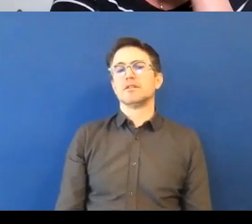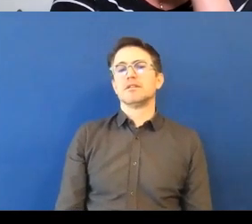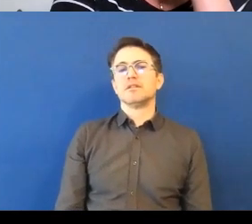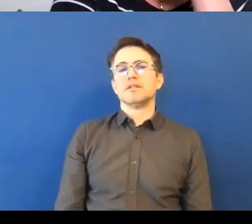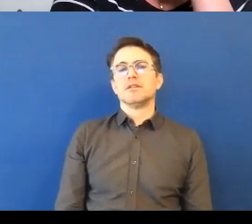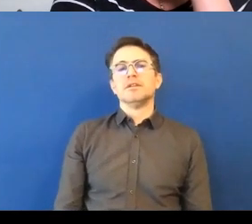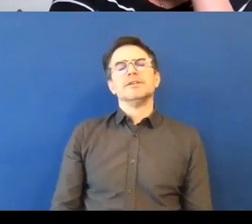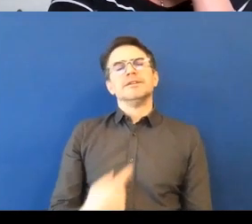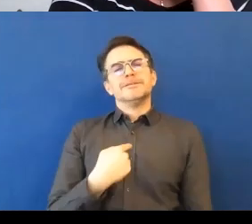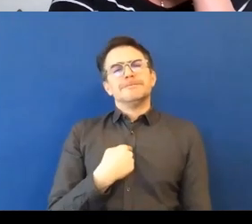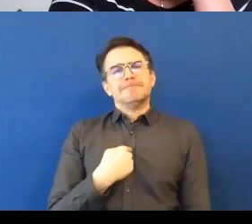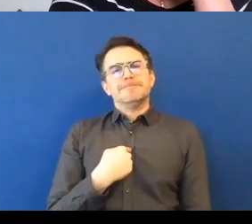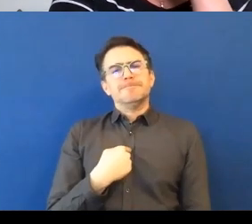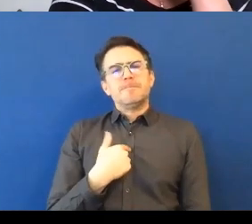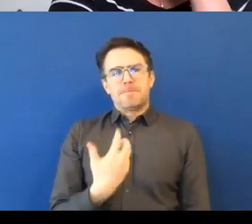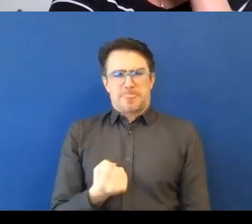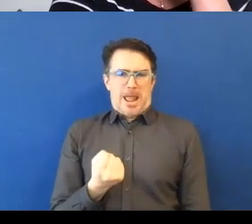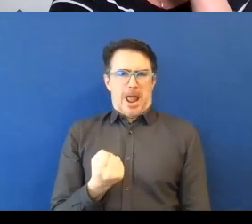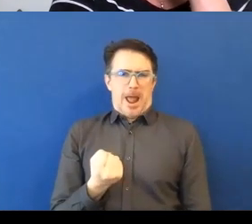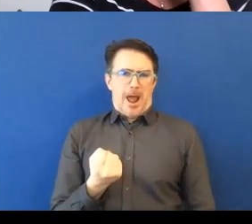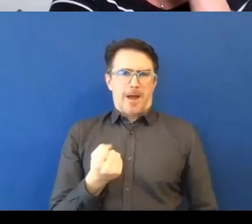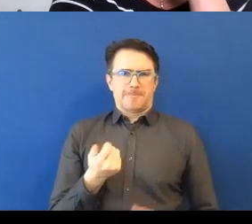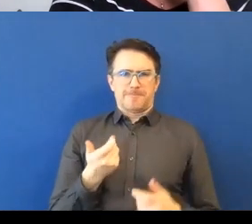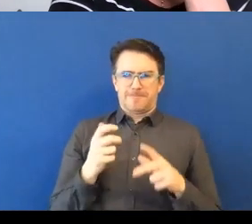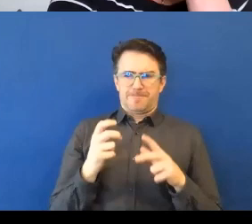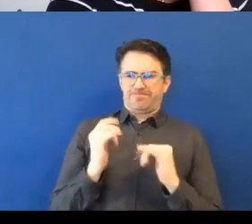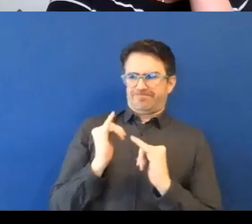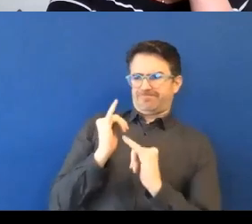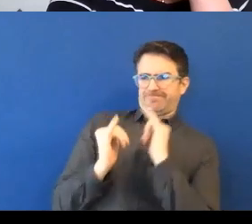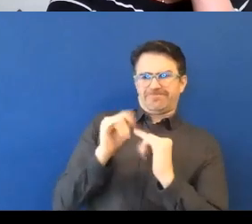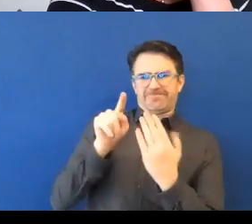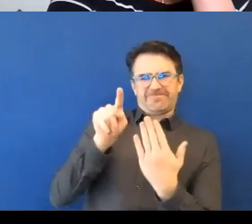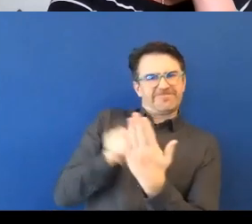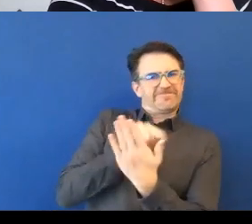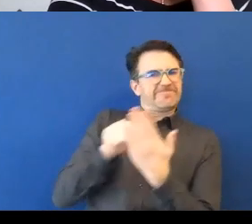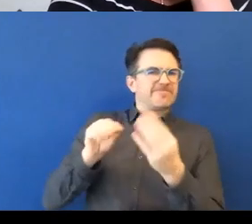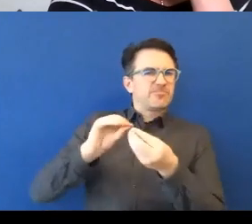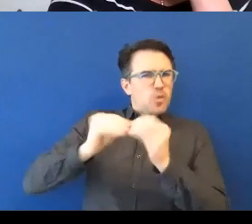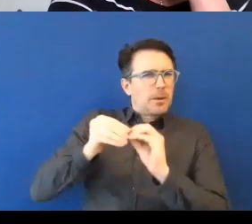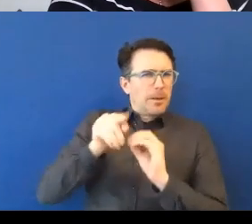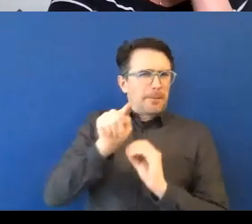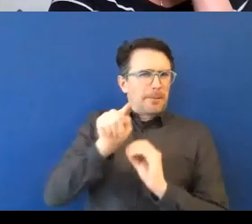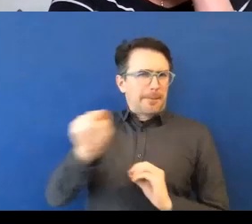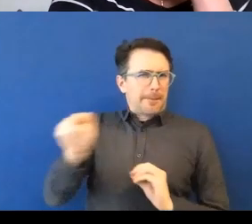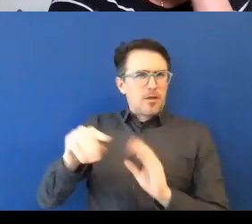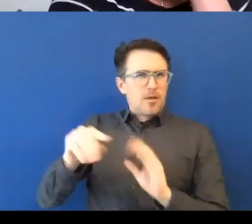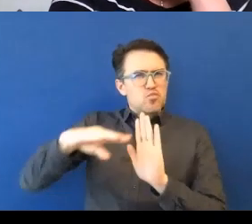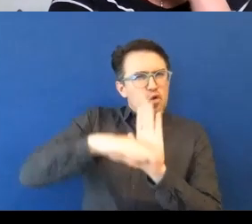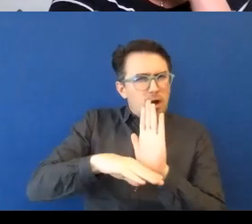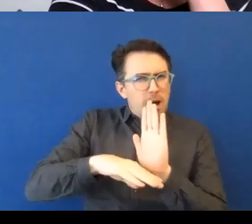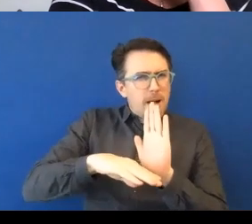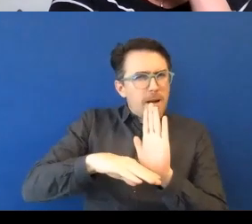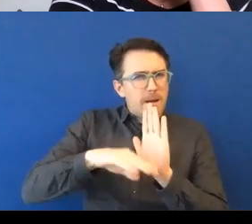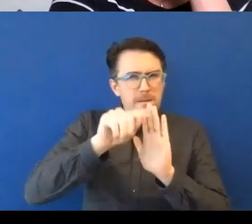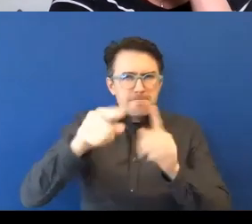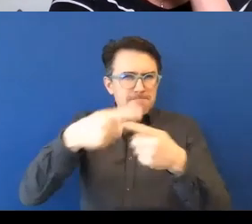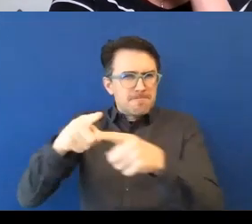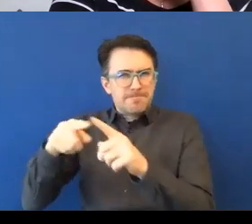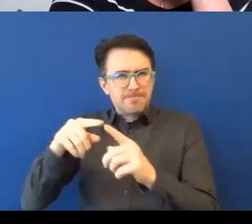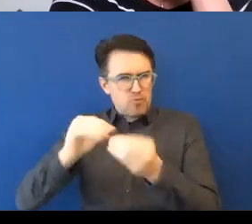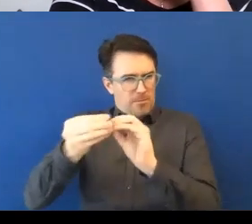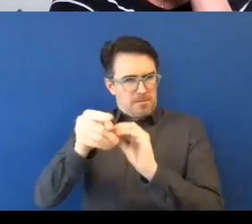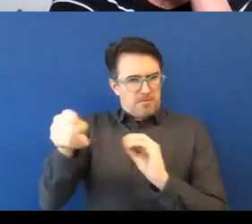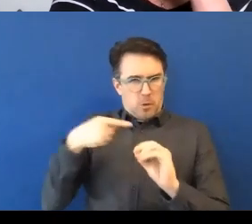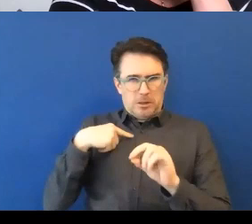project that's currently being undertaken at my research center. So my professional critique is questions at this stage, rather